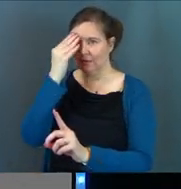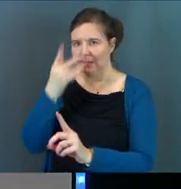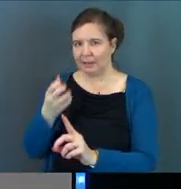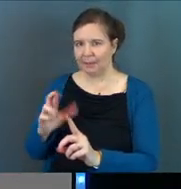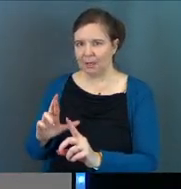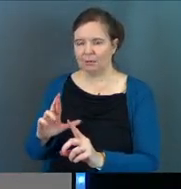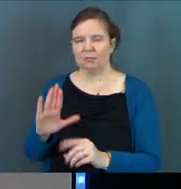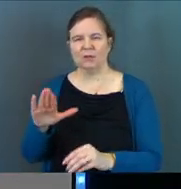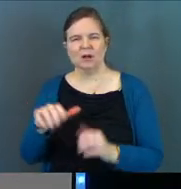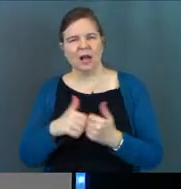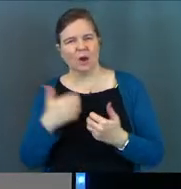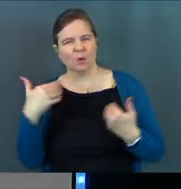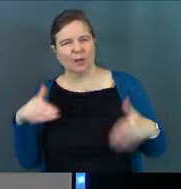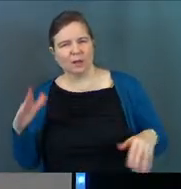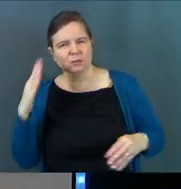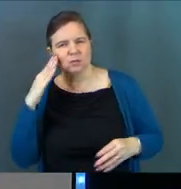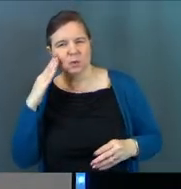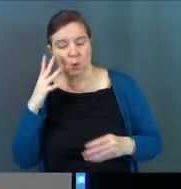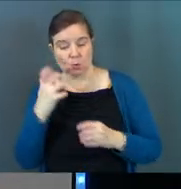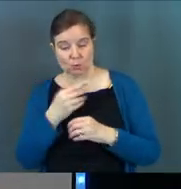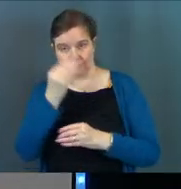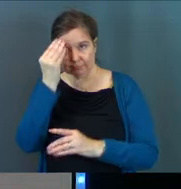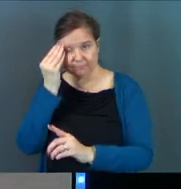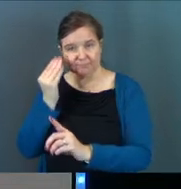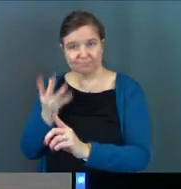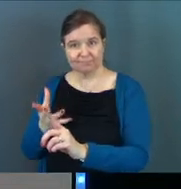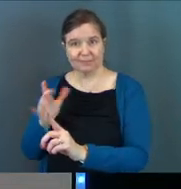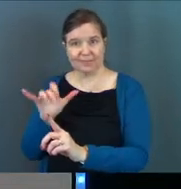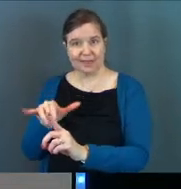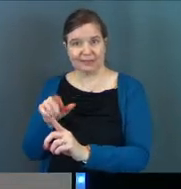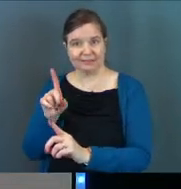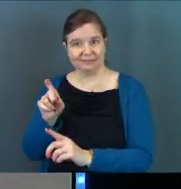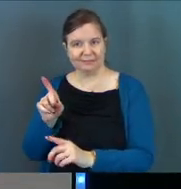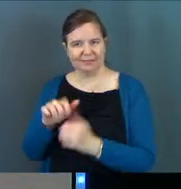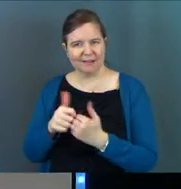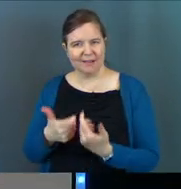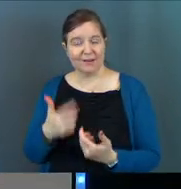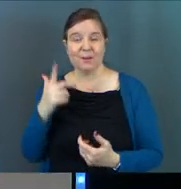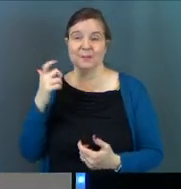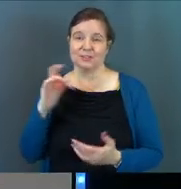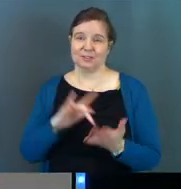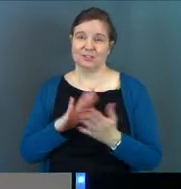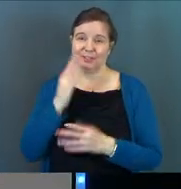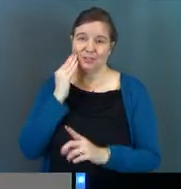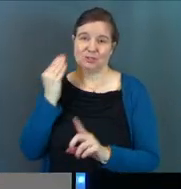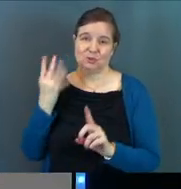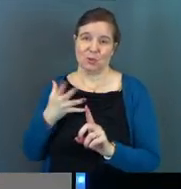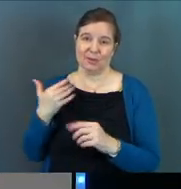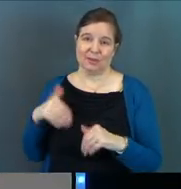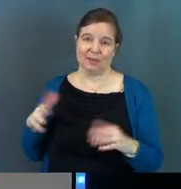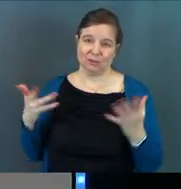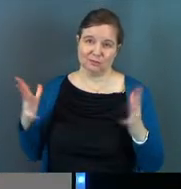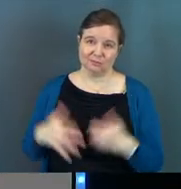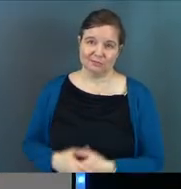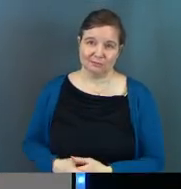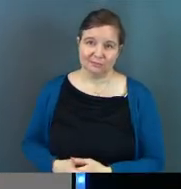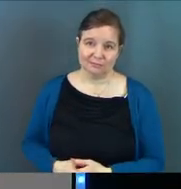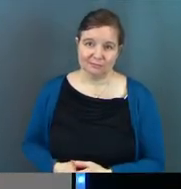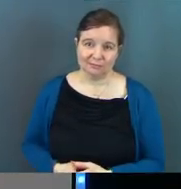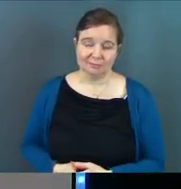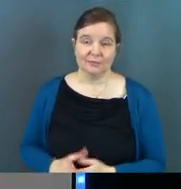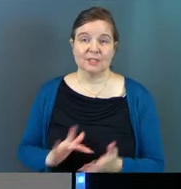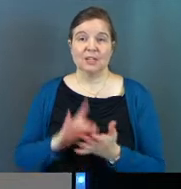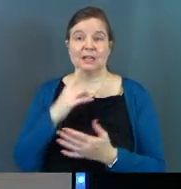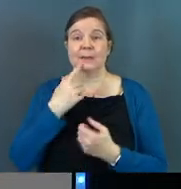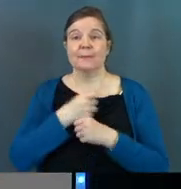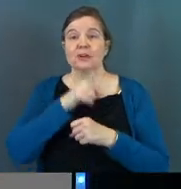how did the angel know to get that word in there? Because Jesus told him. Jesus